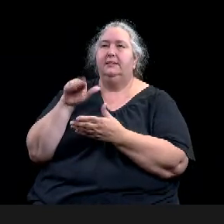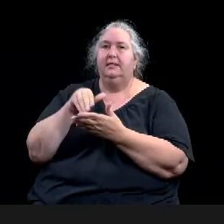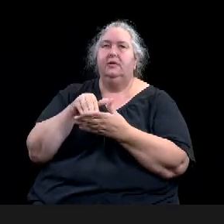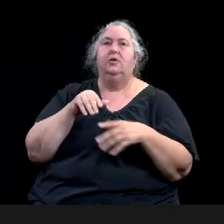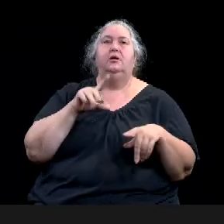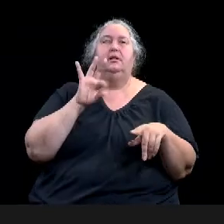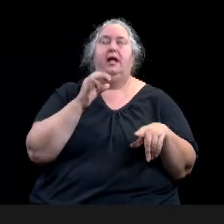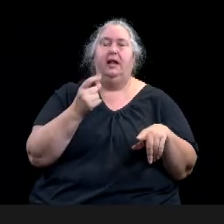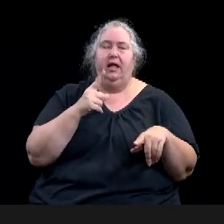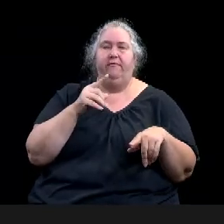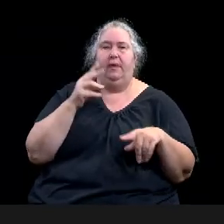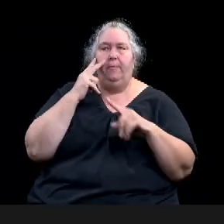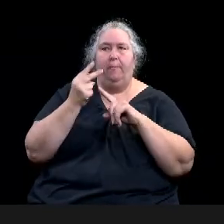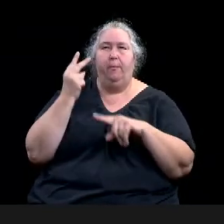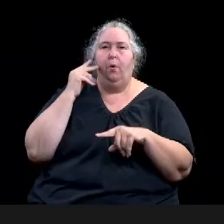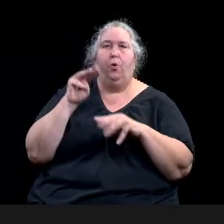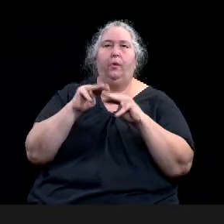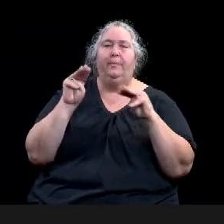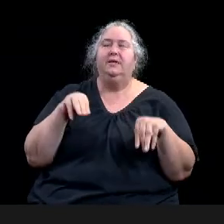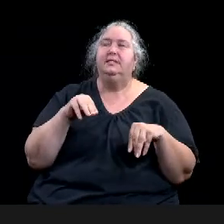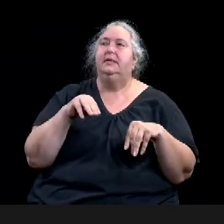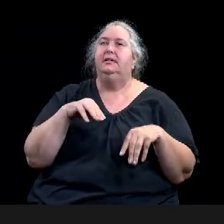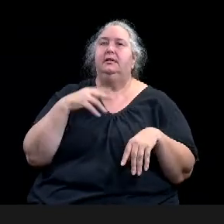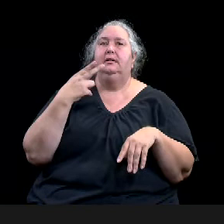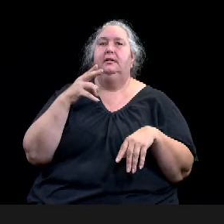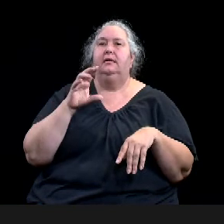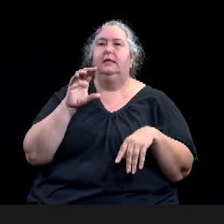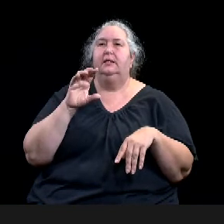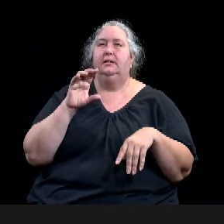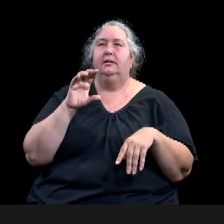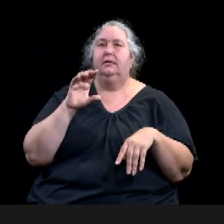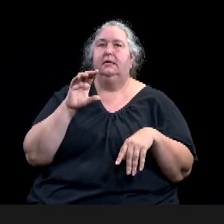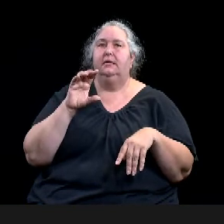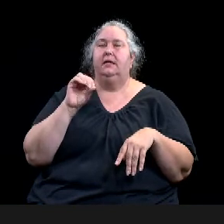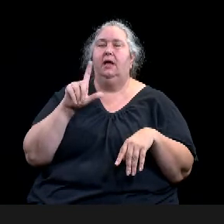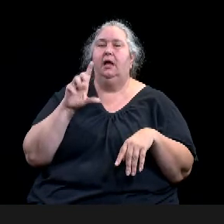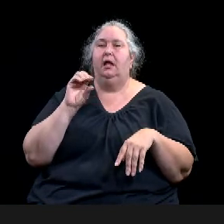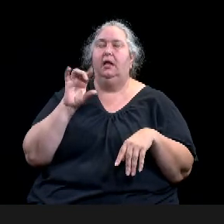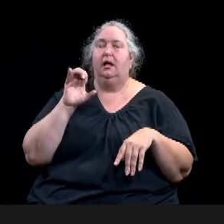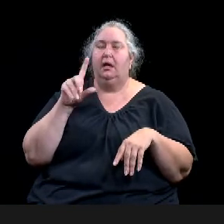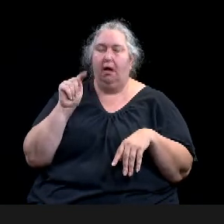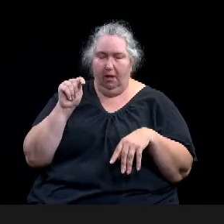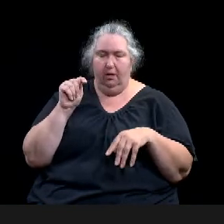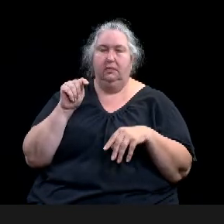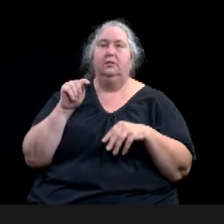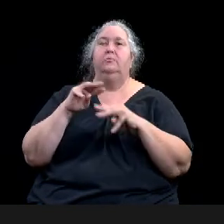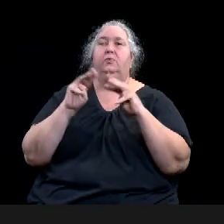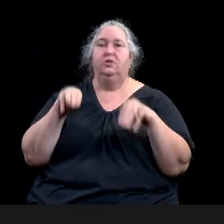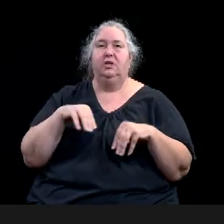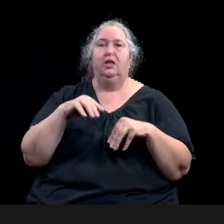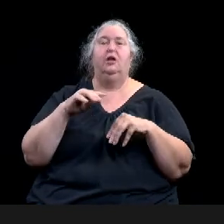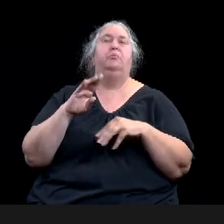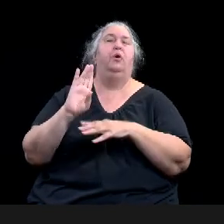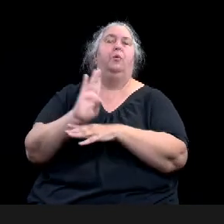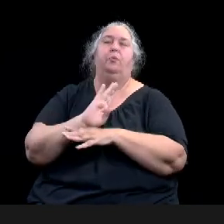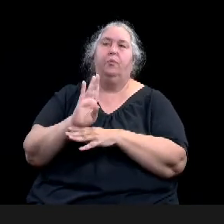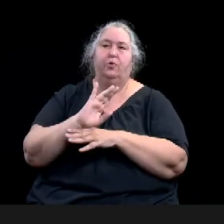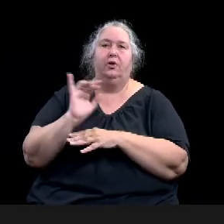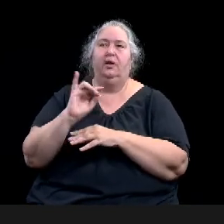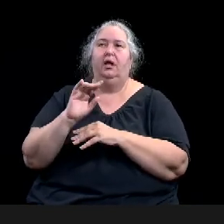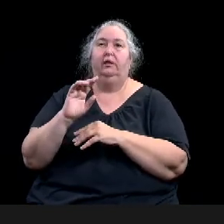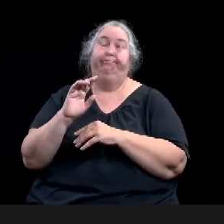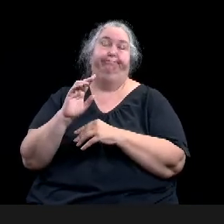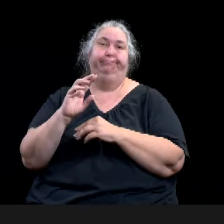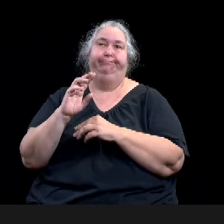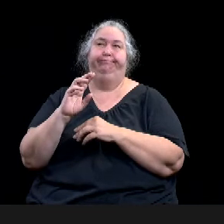uh, commercial projects such as the world of Coca-Cola, um, American Museum of Natural History, and, and even the Dallas Art